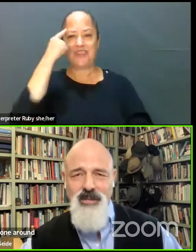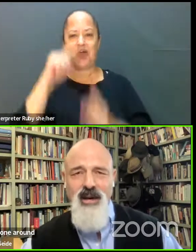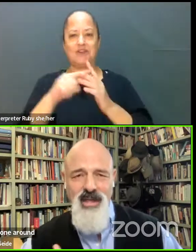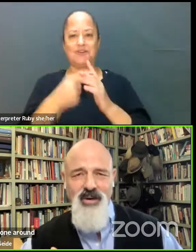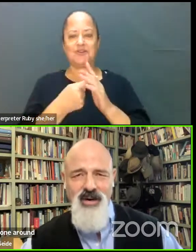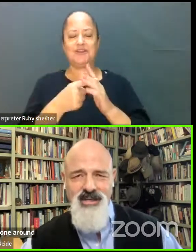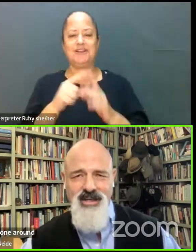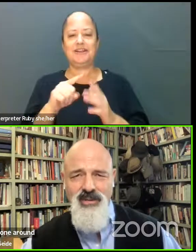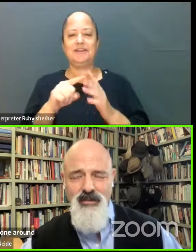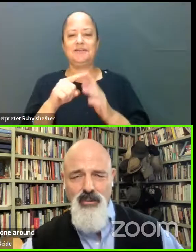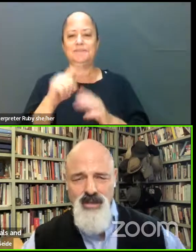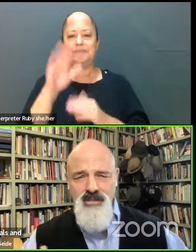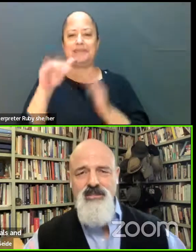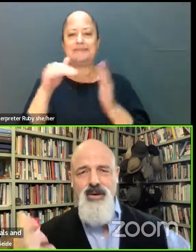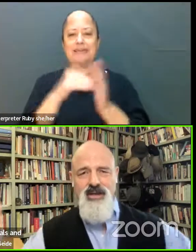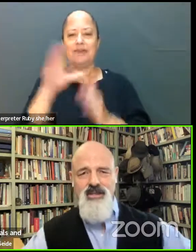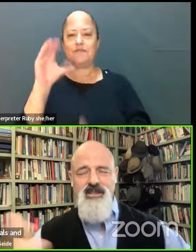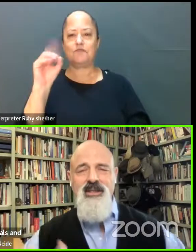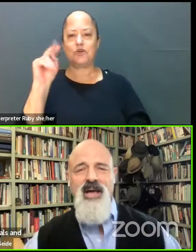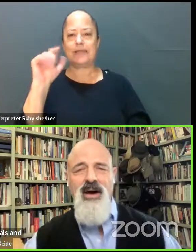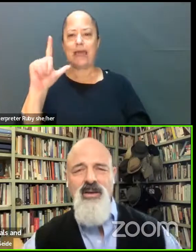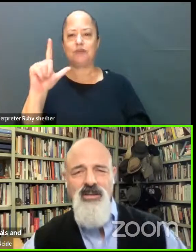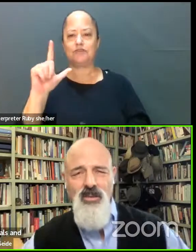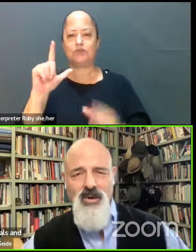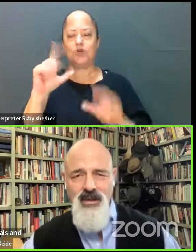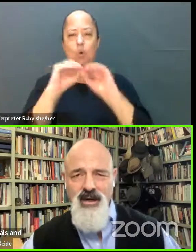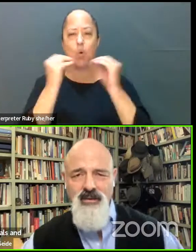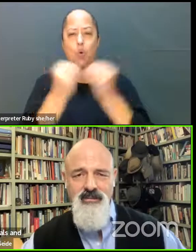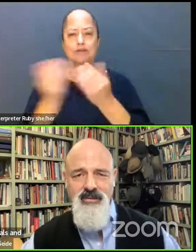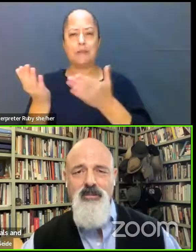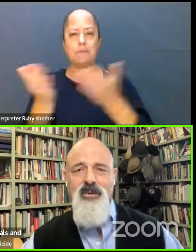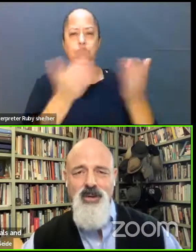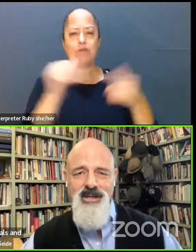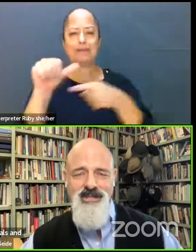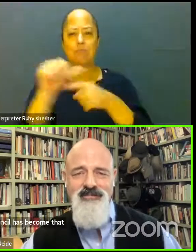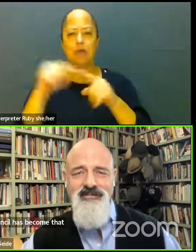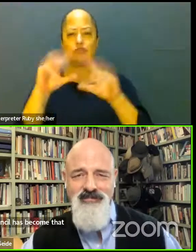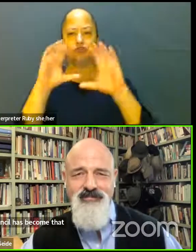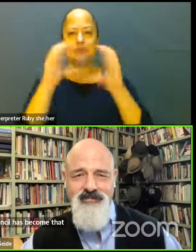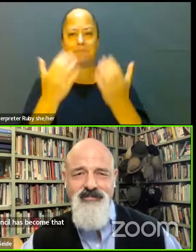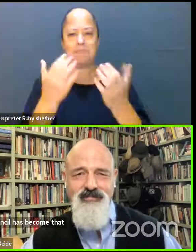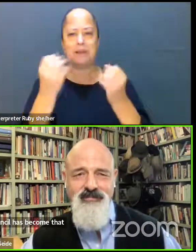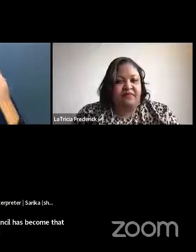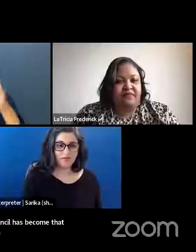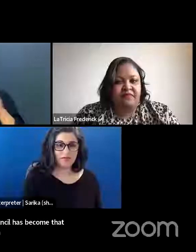for Counsel has become that organization that brings this practice out into the world in a number of ways.